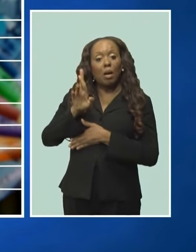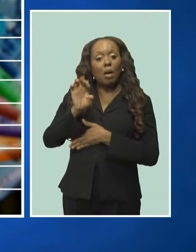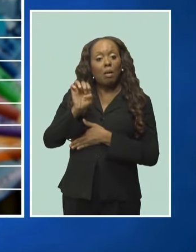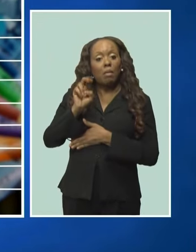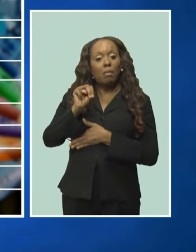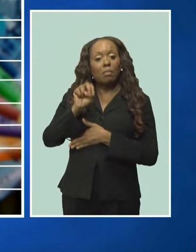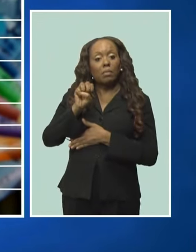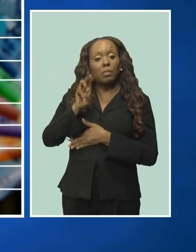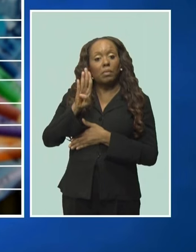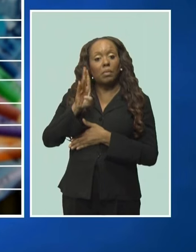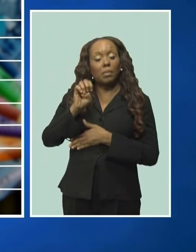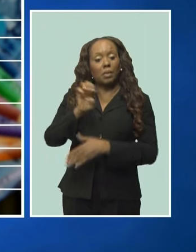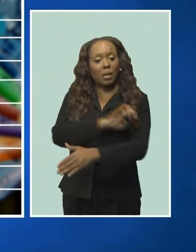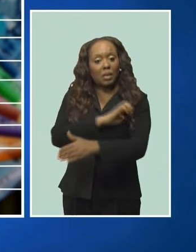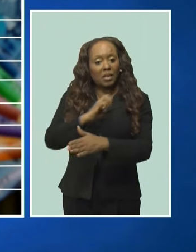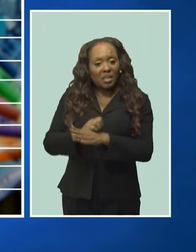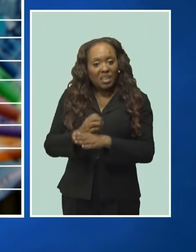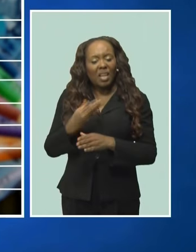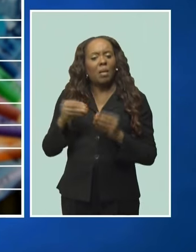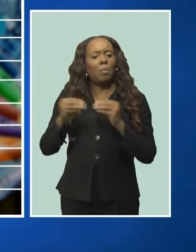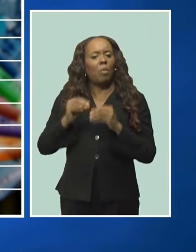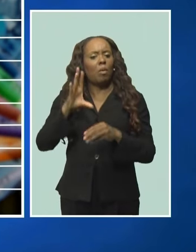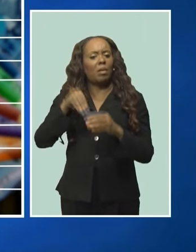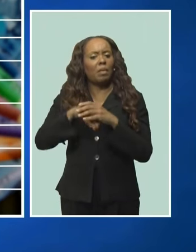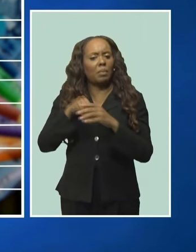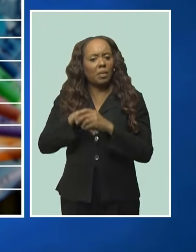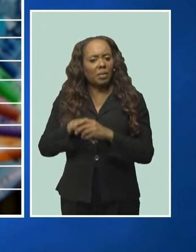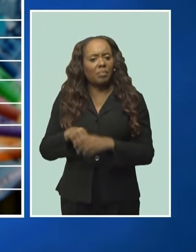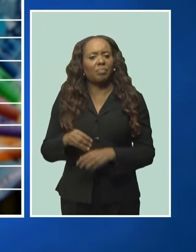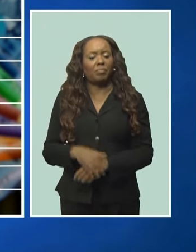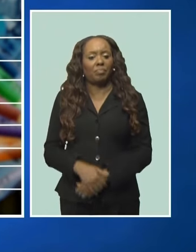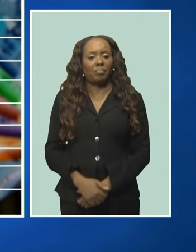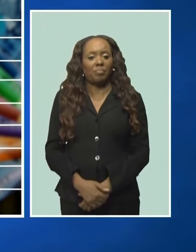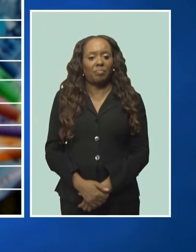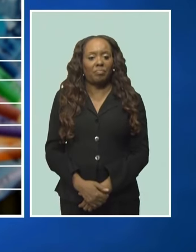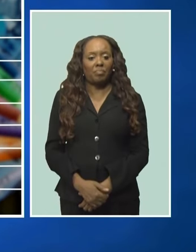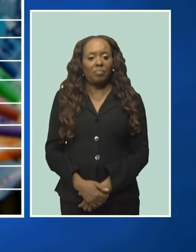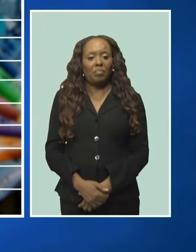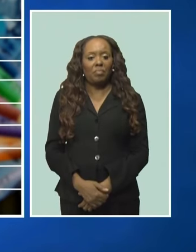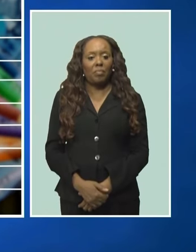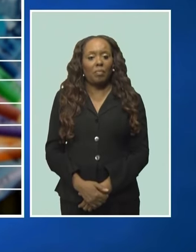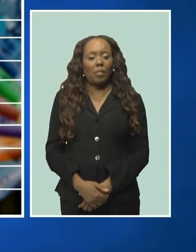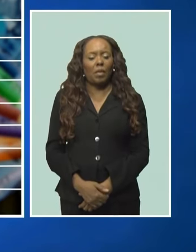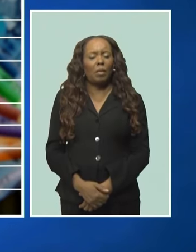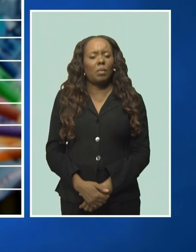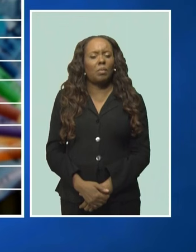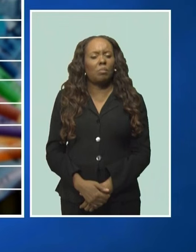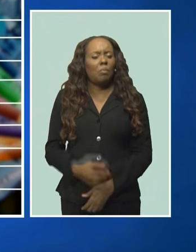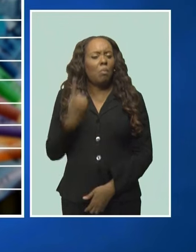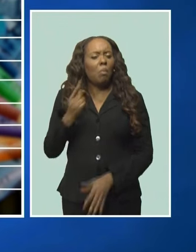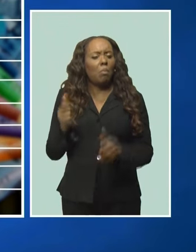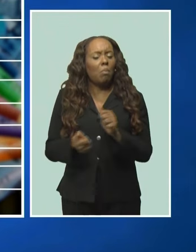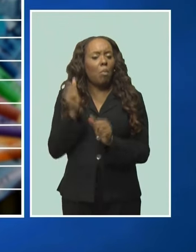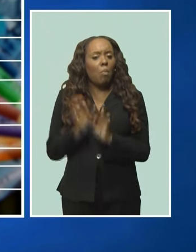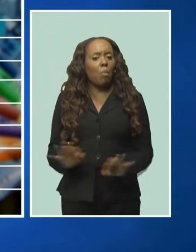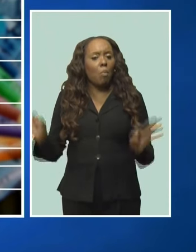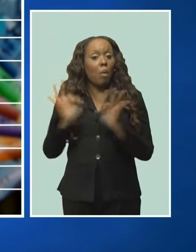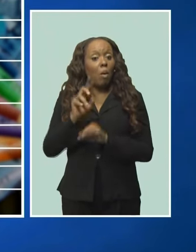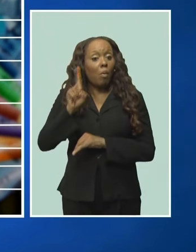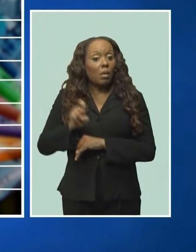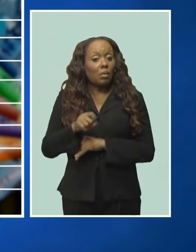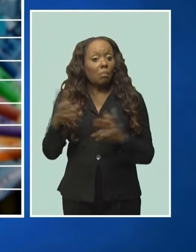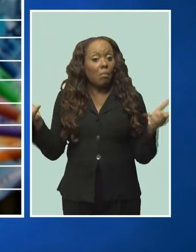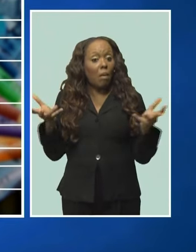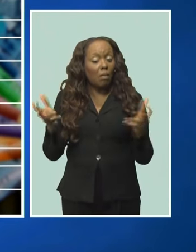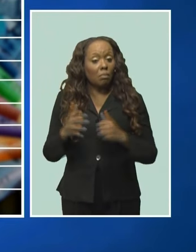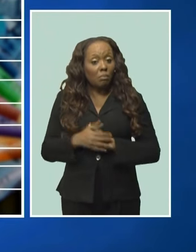energy, efforts to unlock the investments in that sector. As you know, Pearson, one of the most important questions around budget time